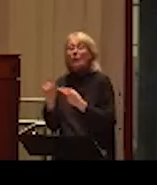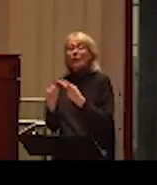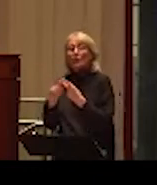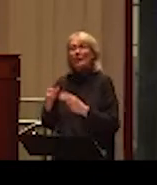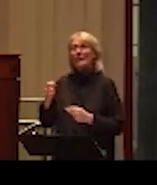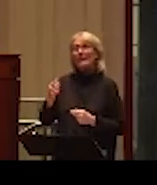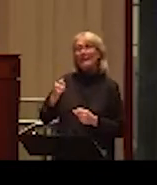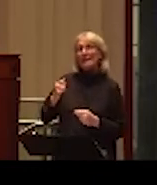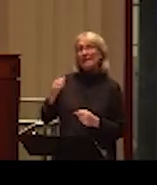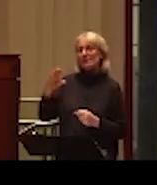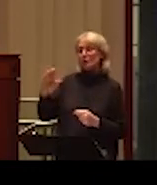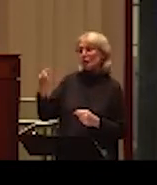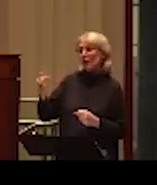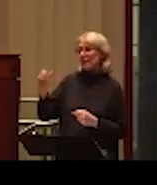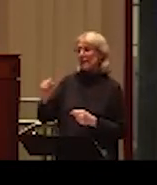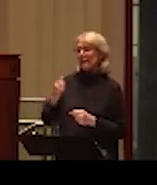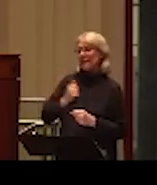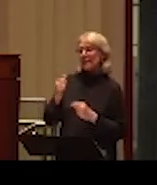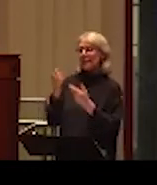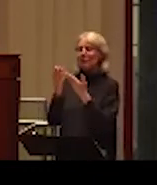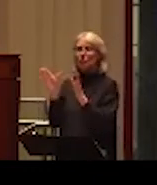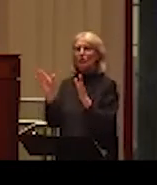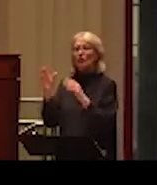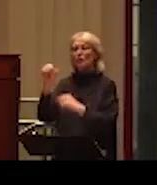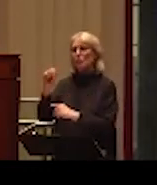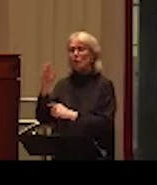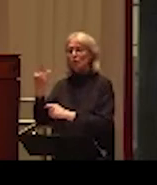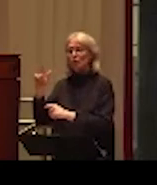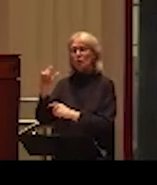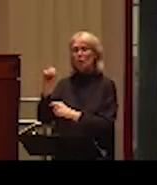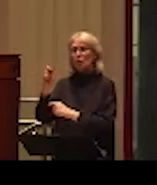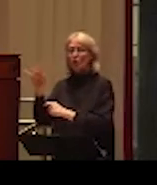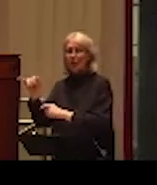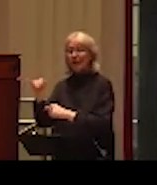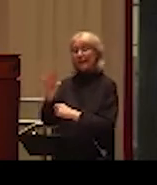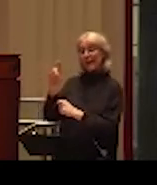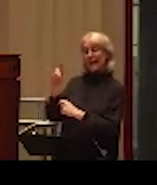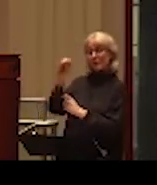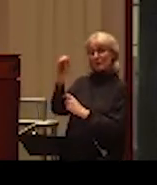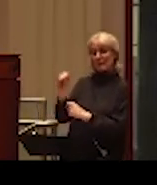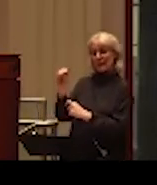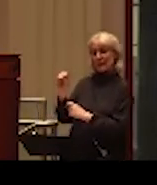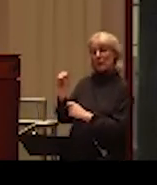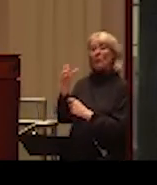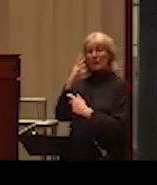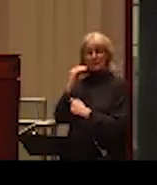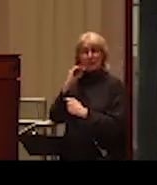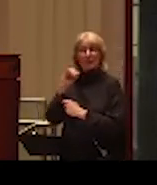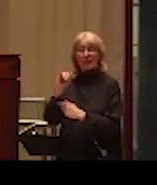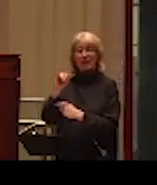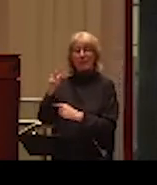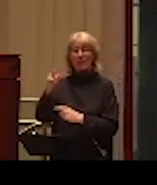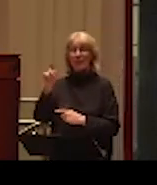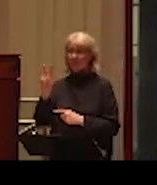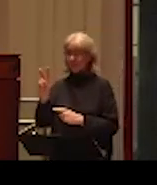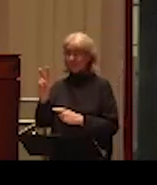Canadian General Social Survey on victimization, we know that around 80% of victims of intimate partner violence actually